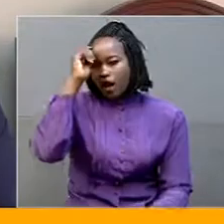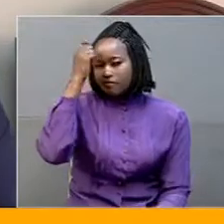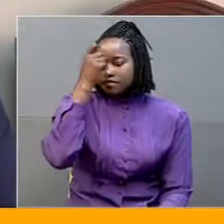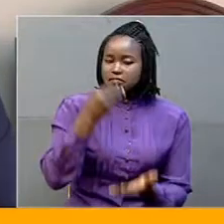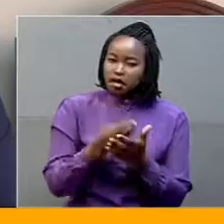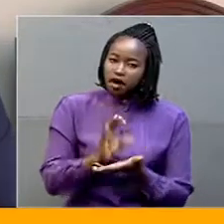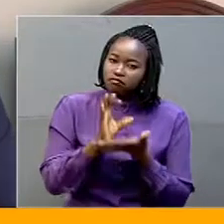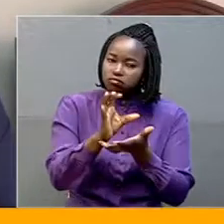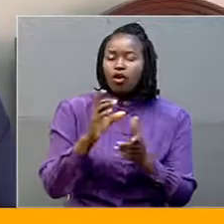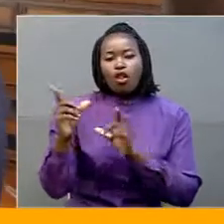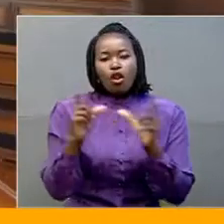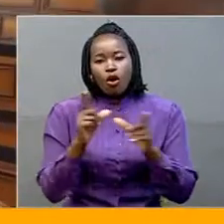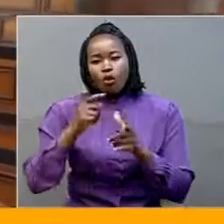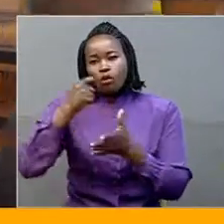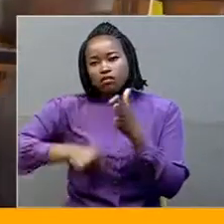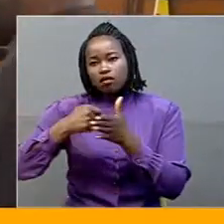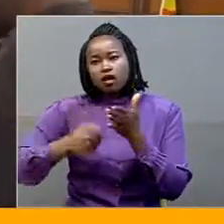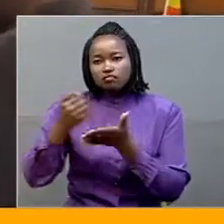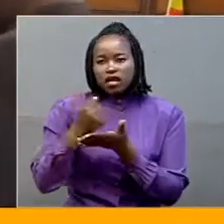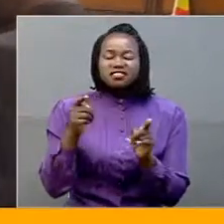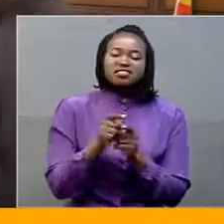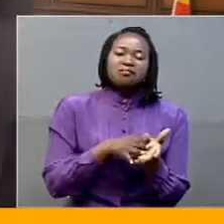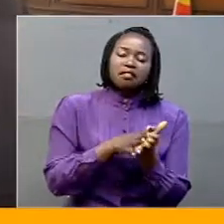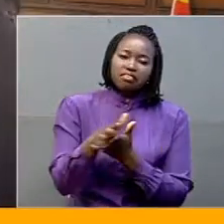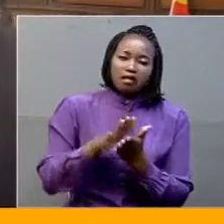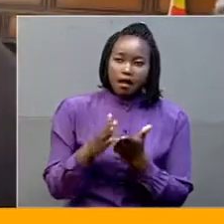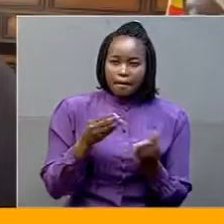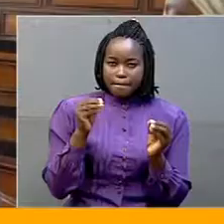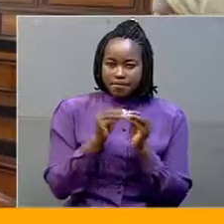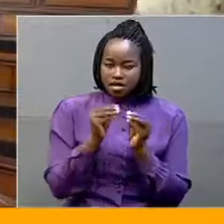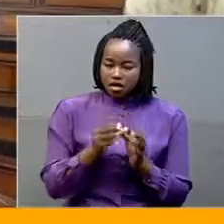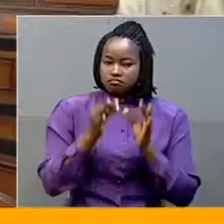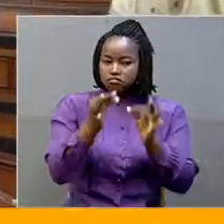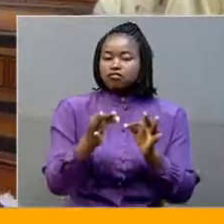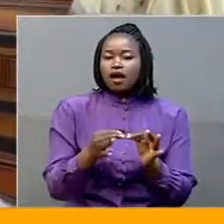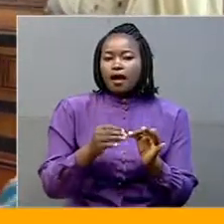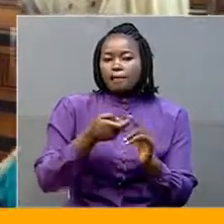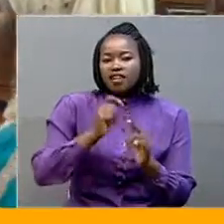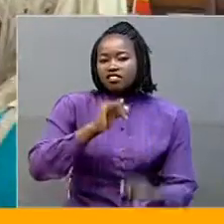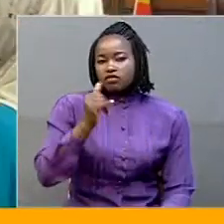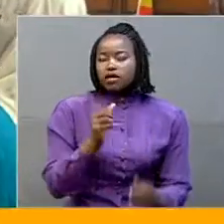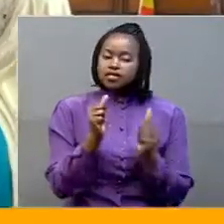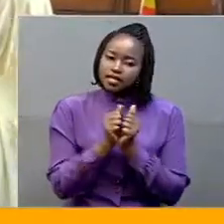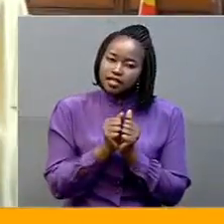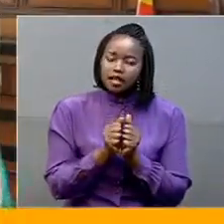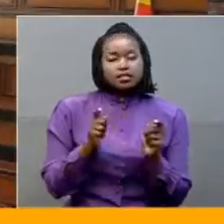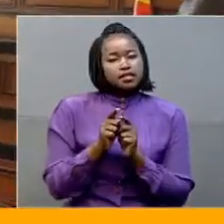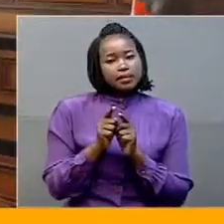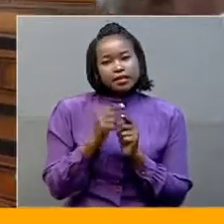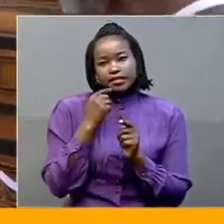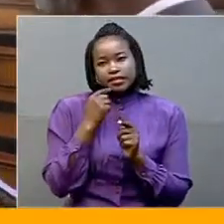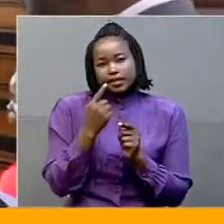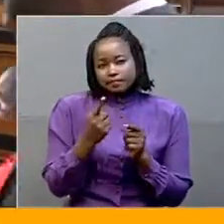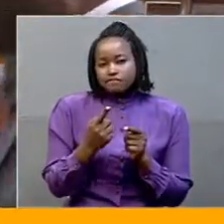and the expenditure generally. He adjourned the meeting to 10th January in anticipation of having got the